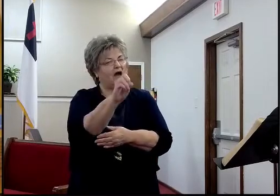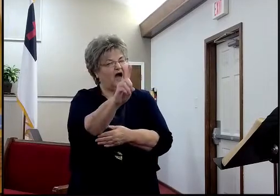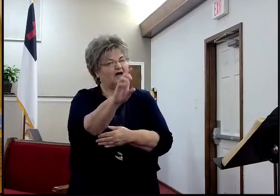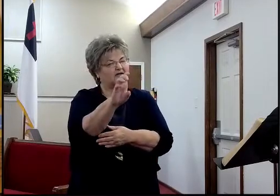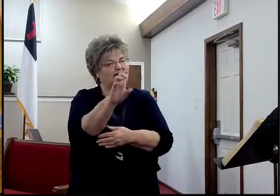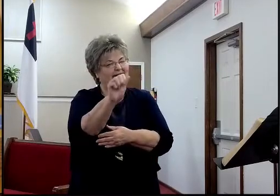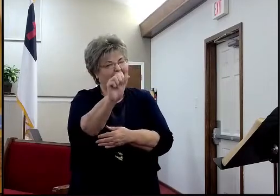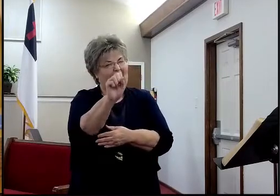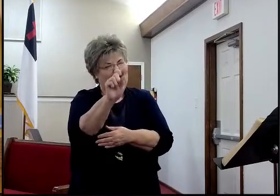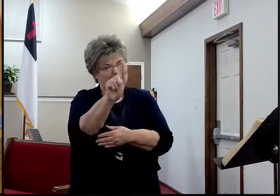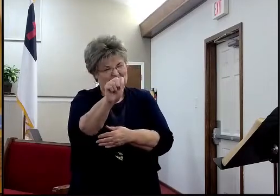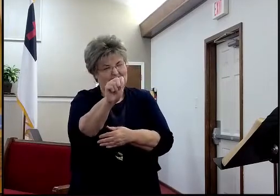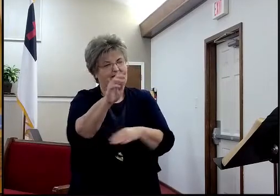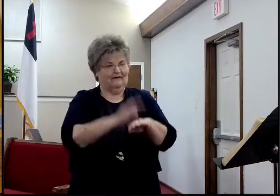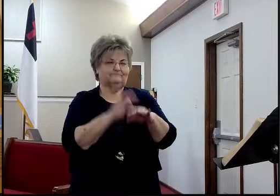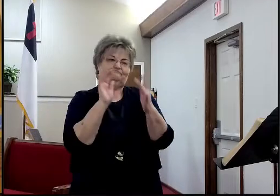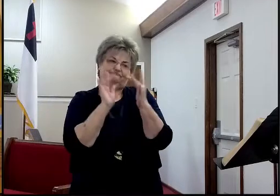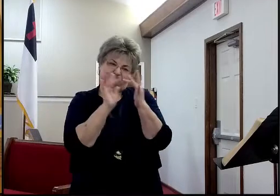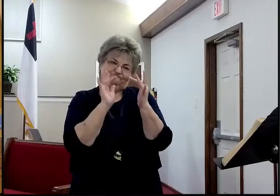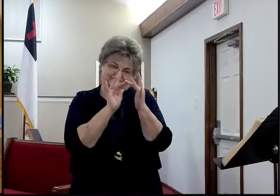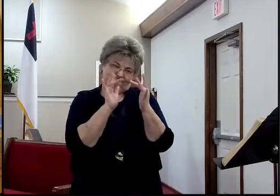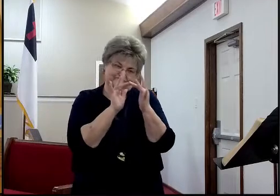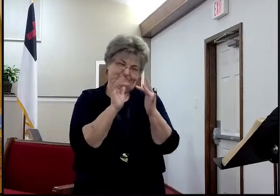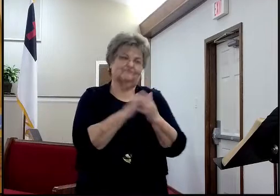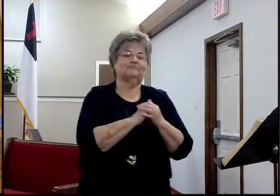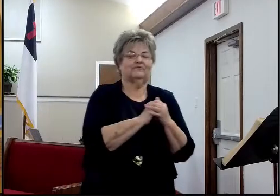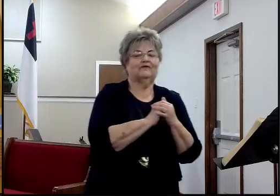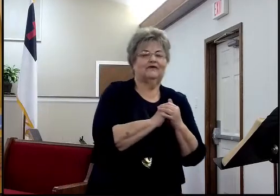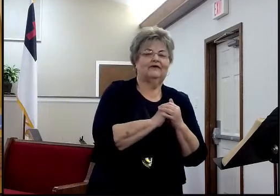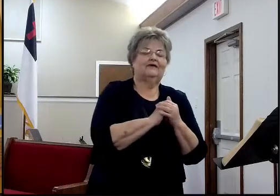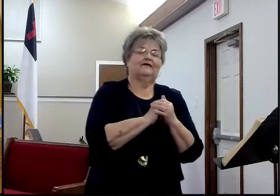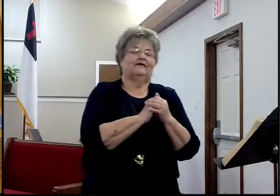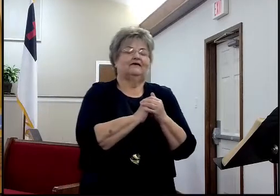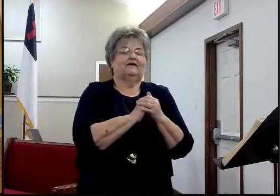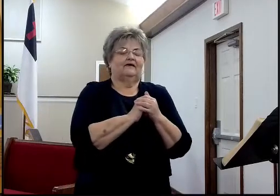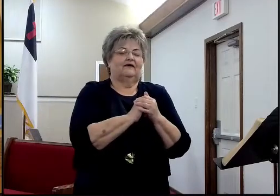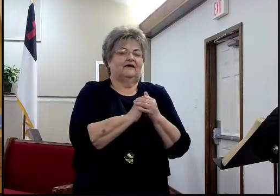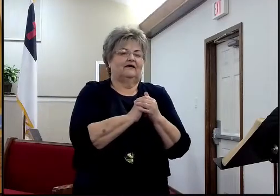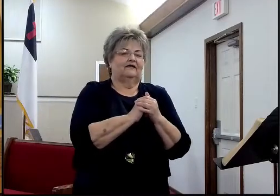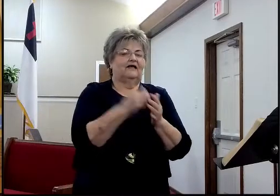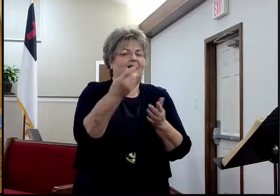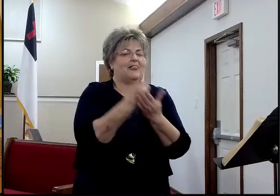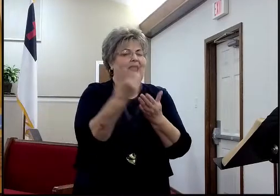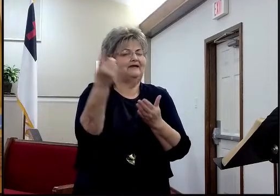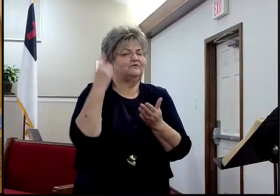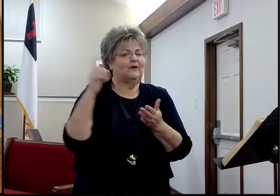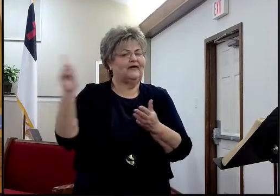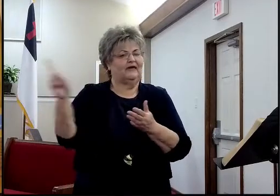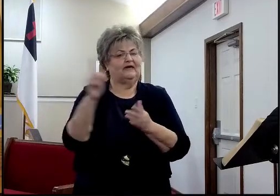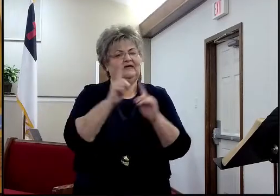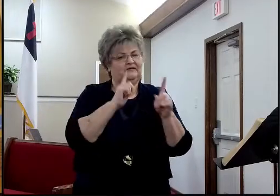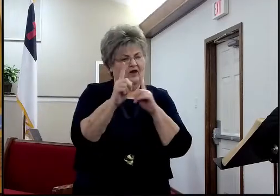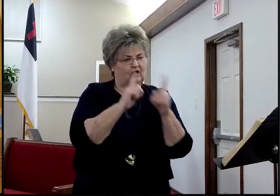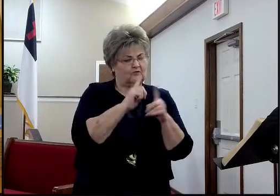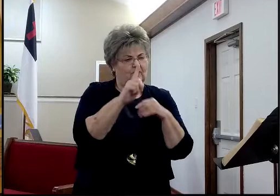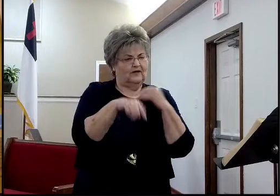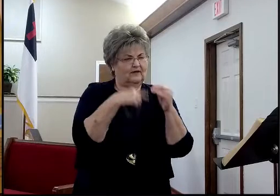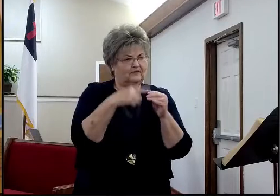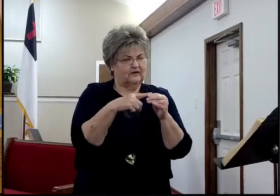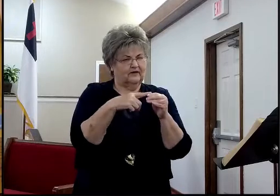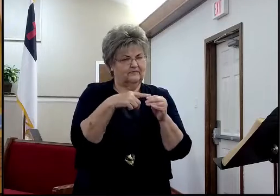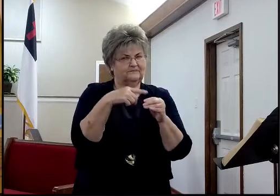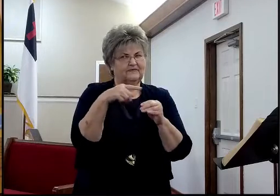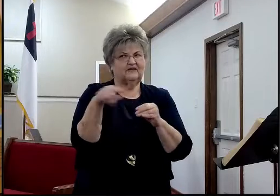saying. Like, if it's a benefit to you, it's great. If it's not a benefit to you, that's great too. But, the podcast last week, we talked about the difference between general revelation,